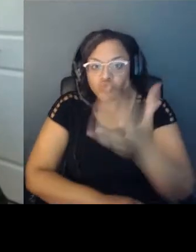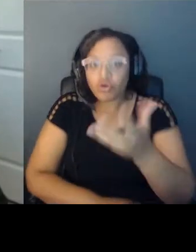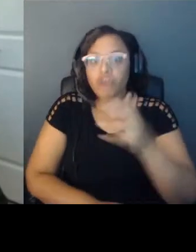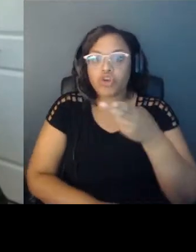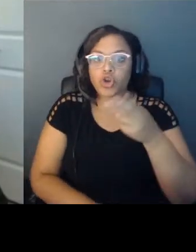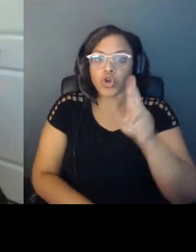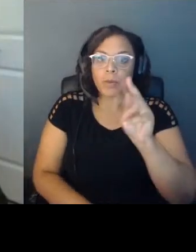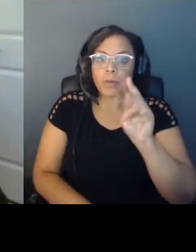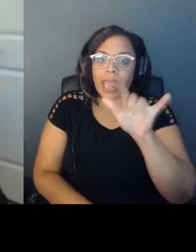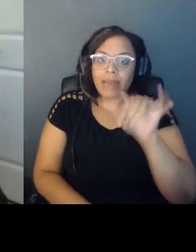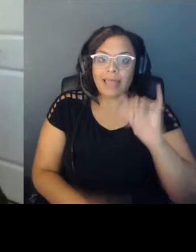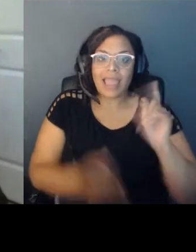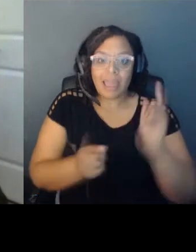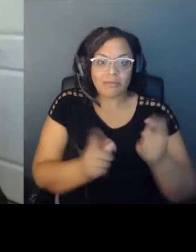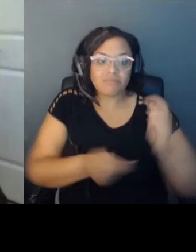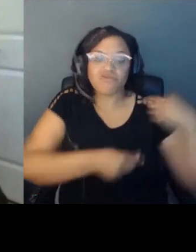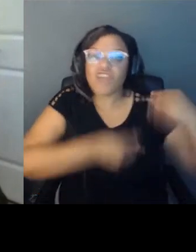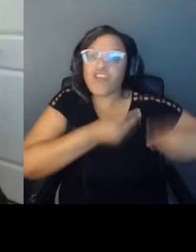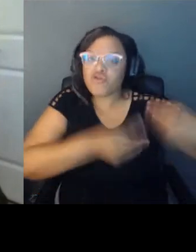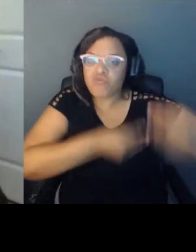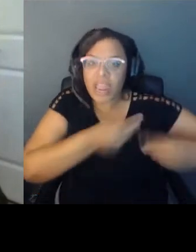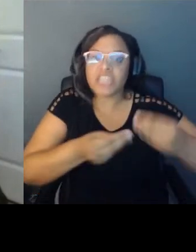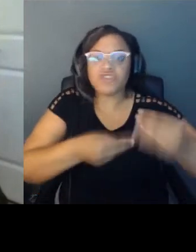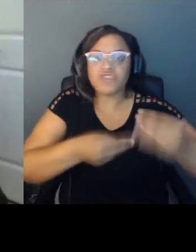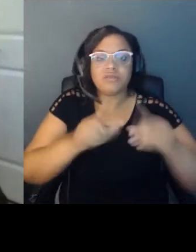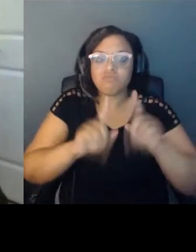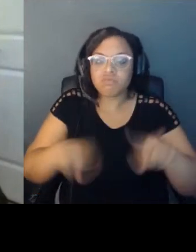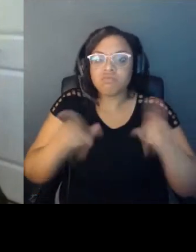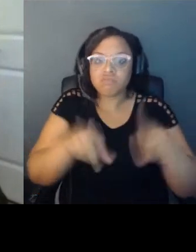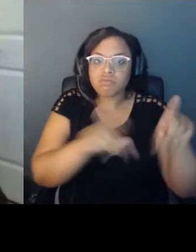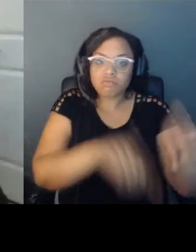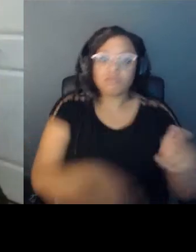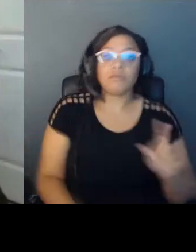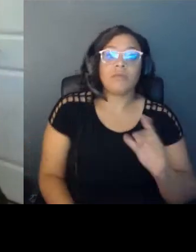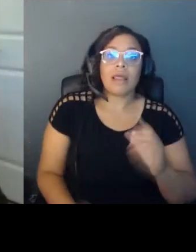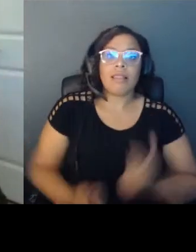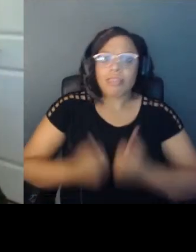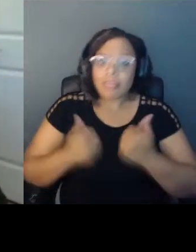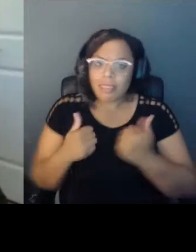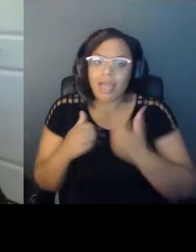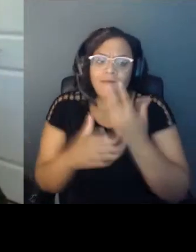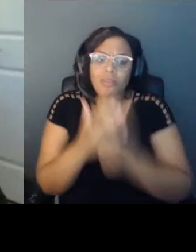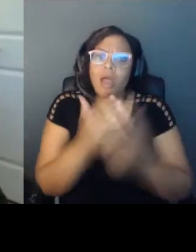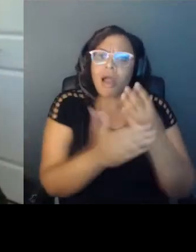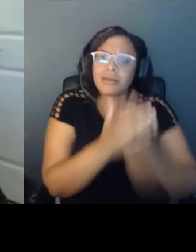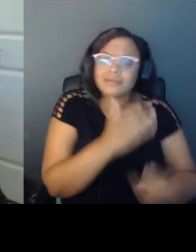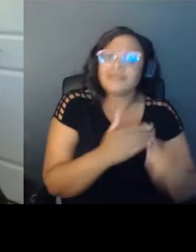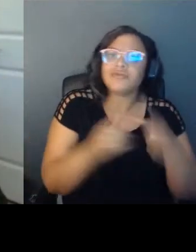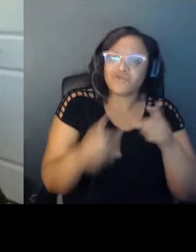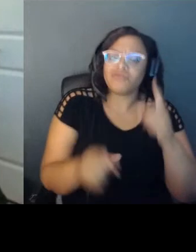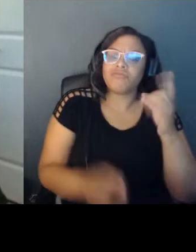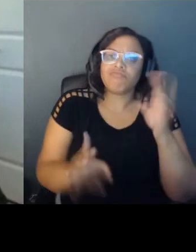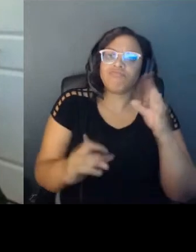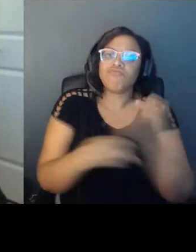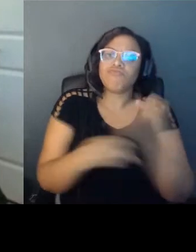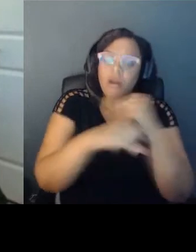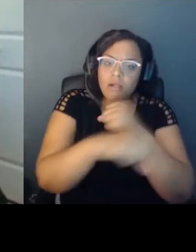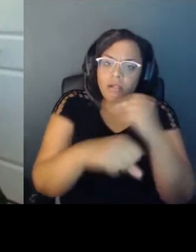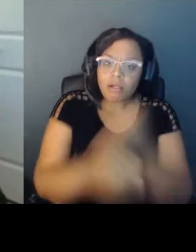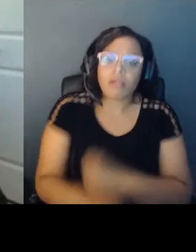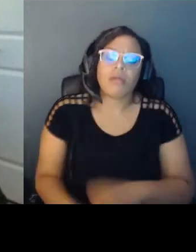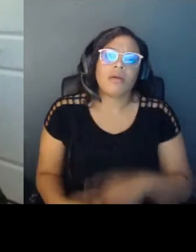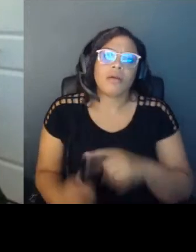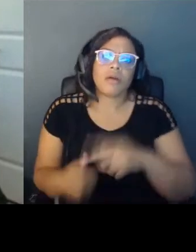Many lives have been lost in this struggle in Elizabeth City, North Carolina, in Atlanta, Georgia, in